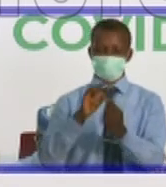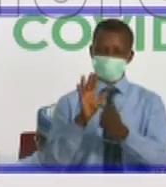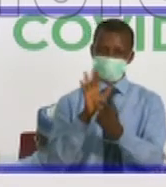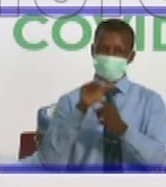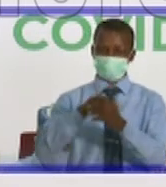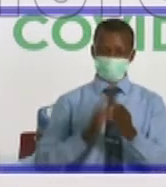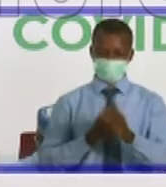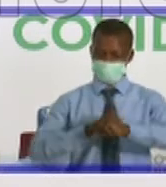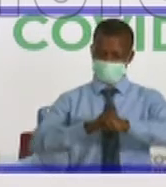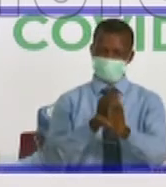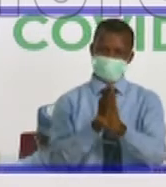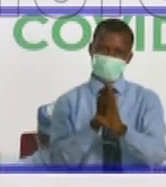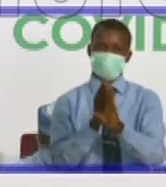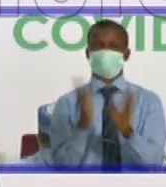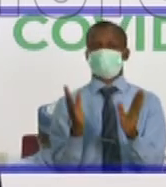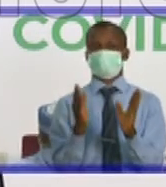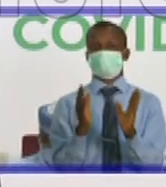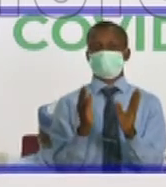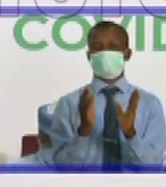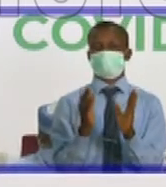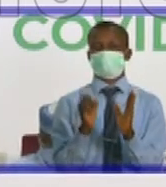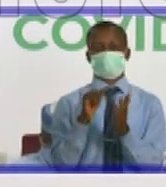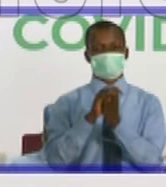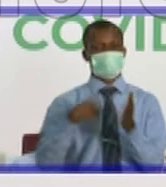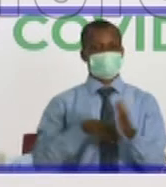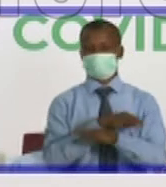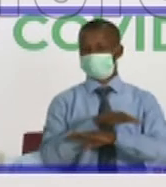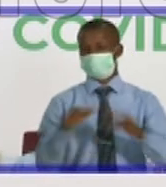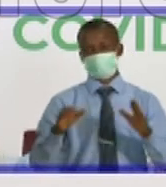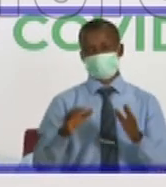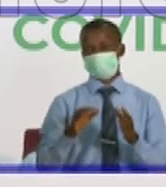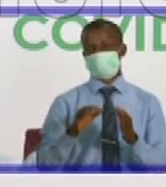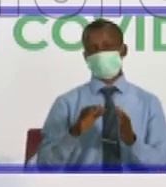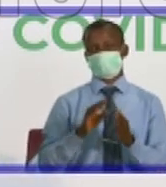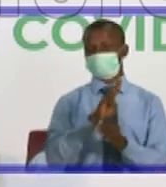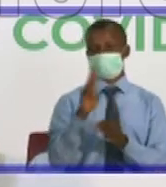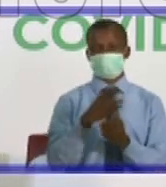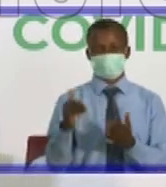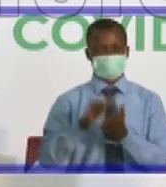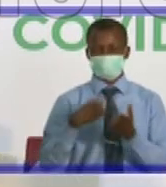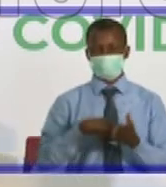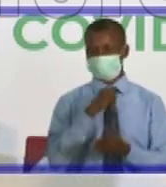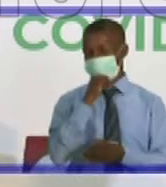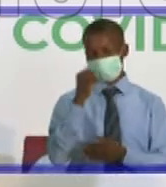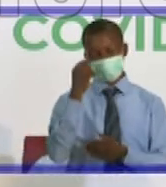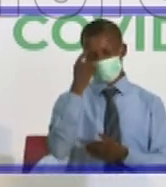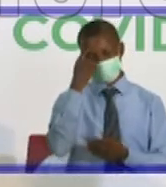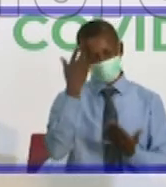contexts where clinical trials are going on so that we don't use things that we're not sure about